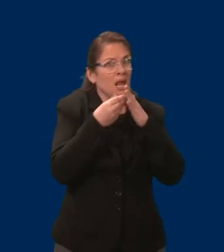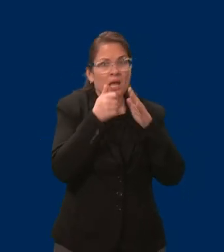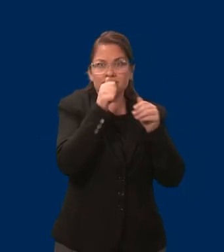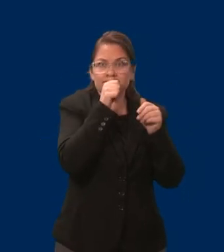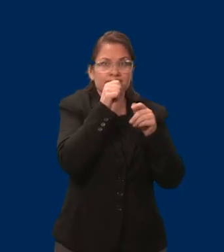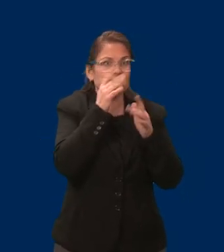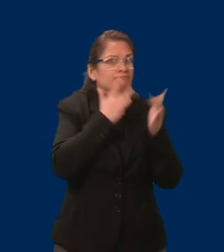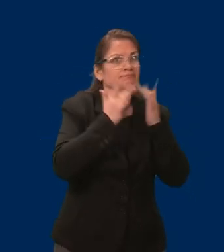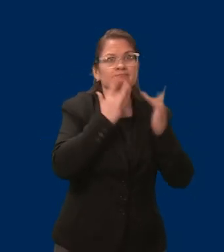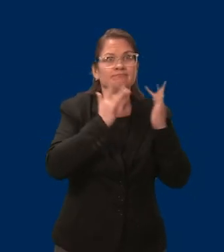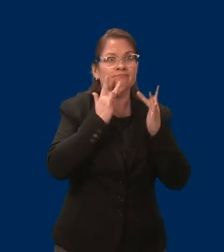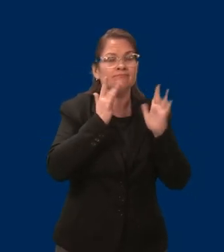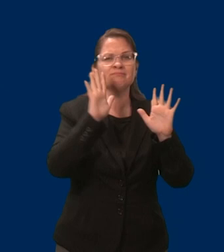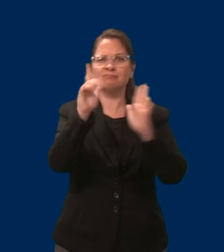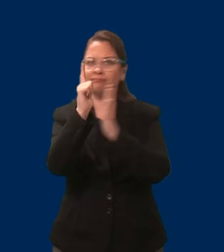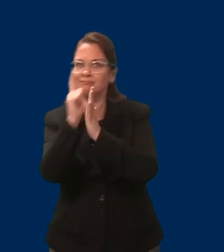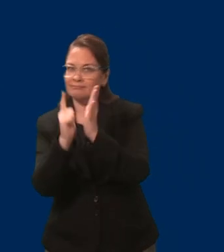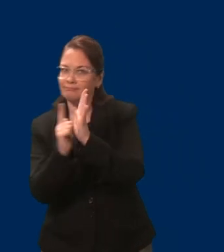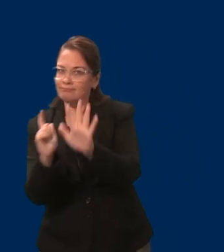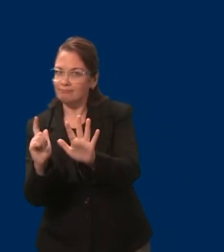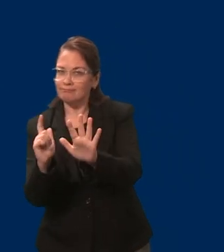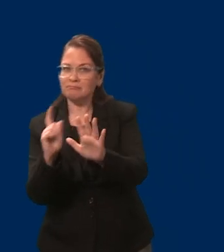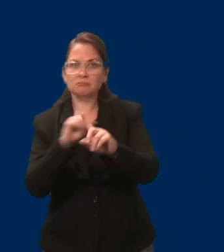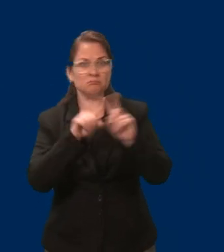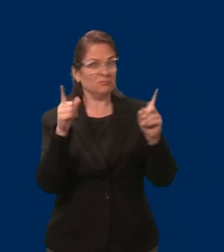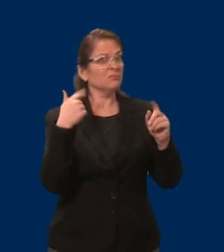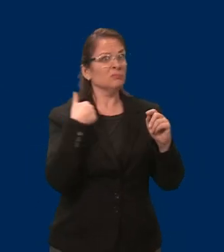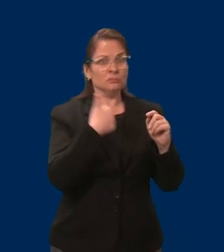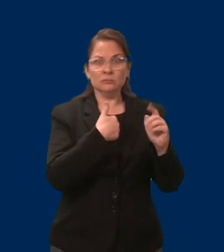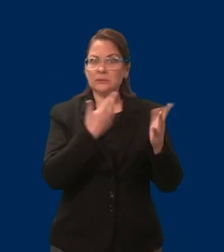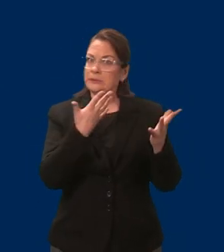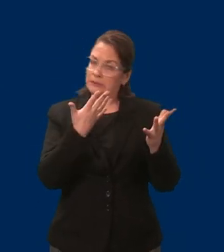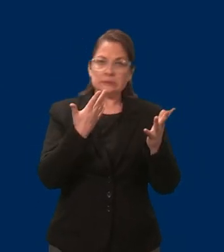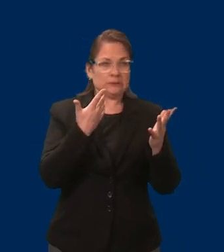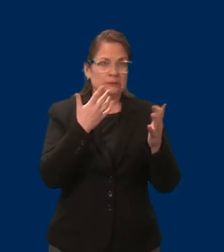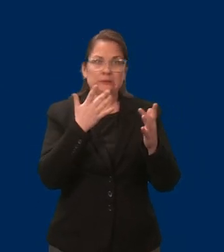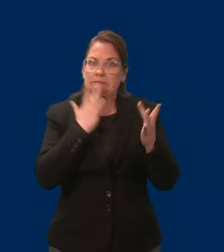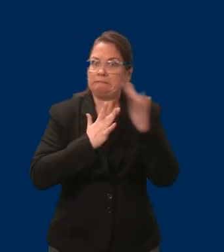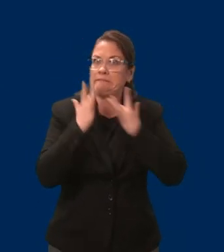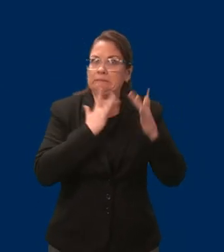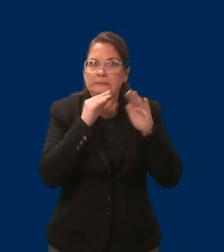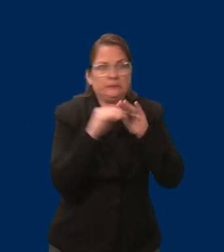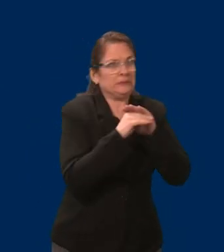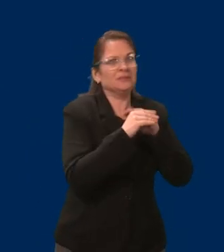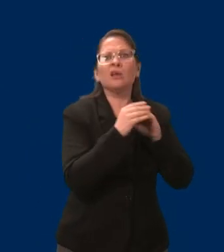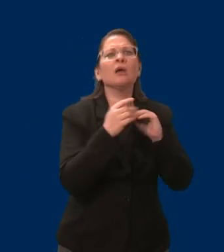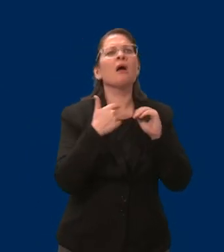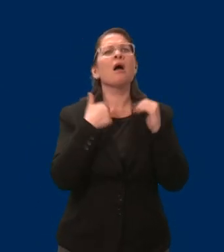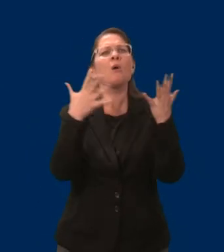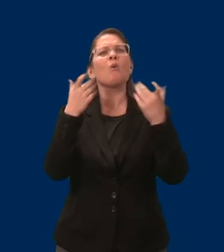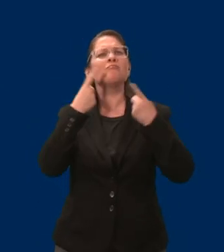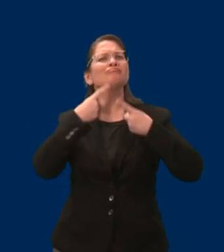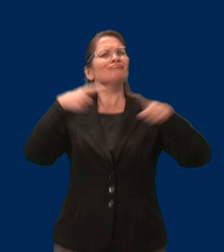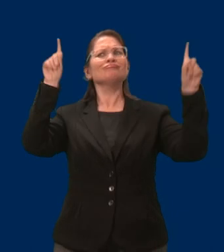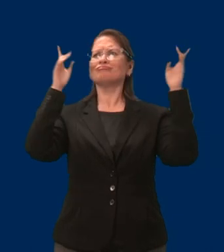but it's not the way that I want to do things. Right now, we're limited with a